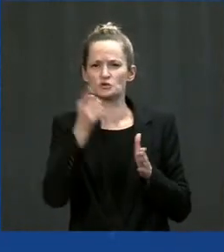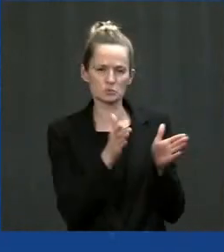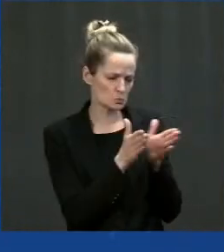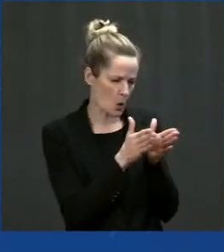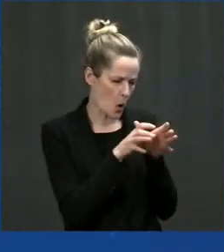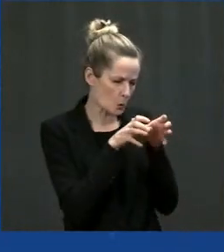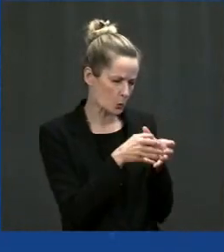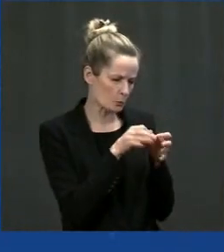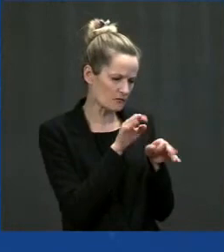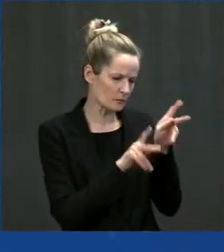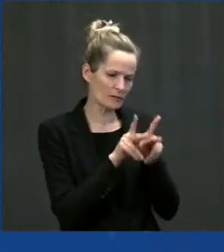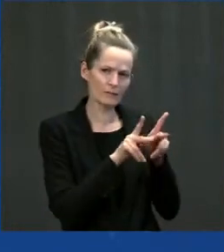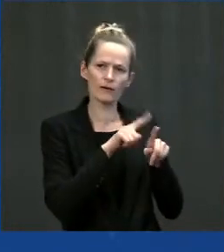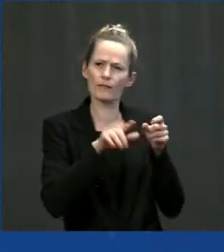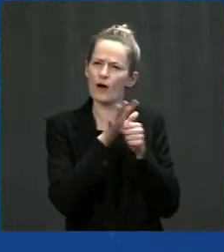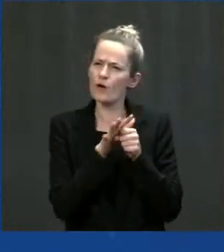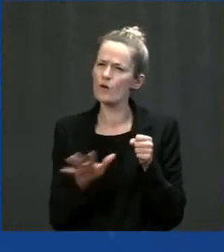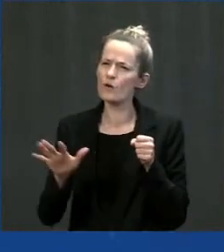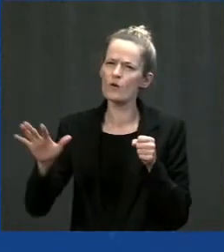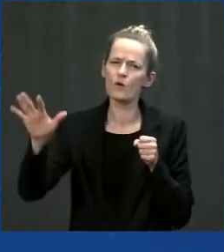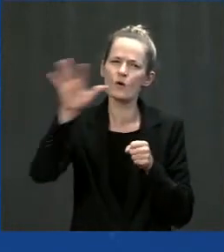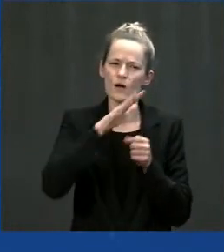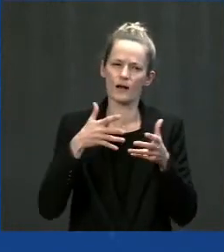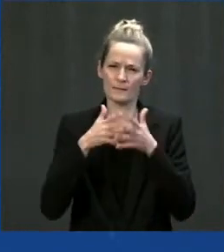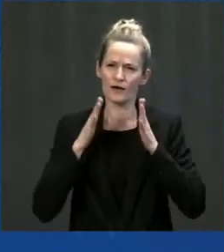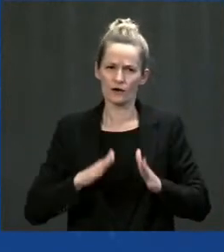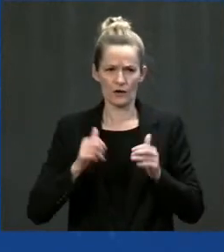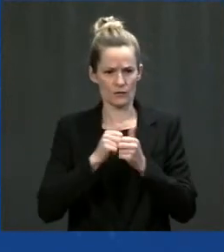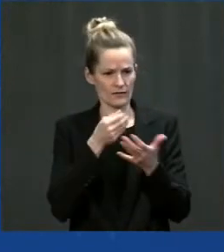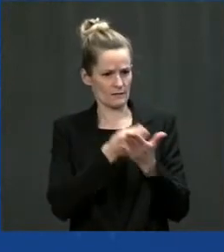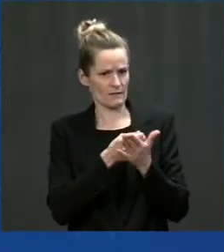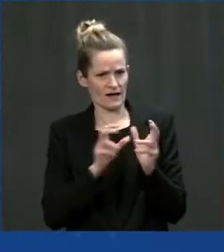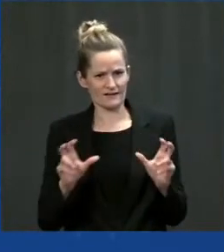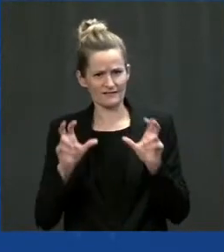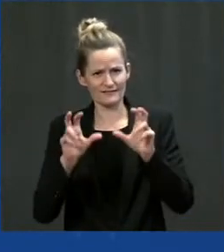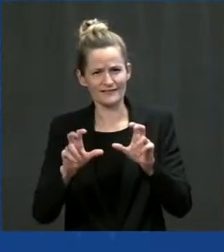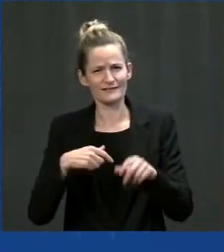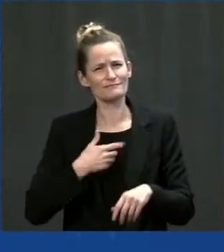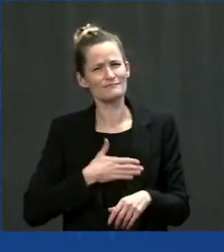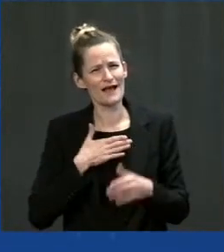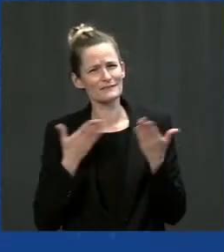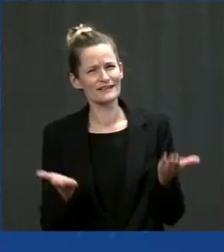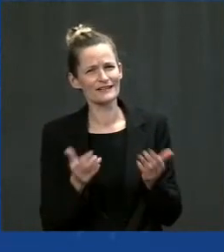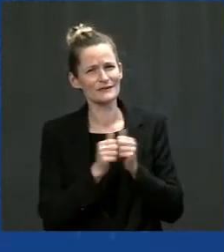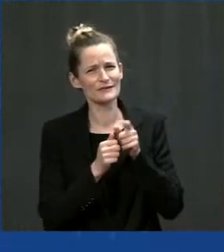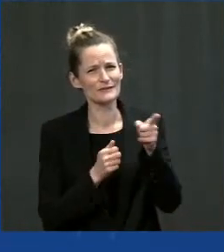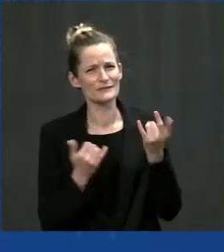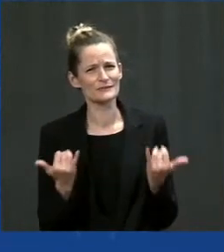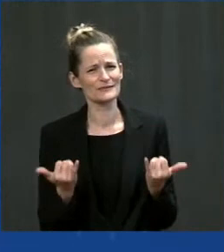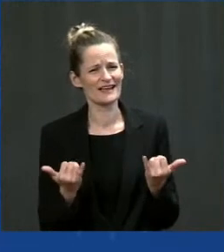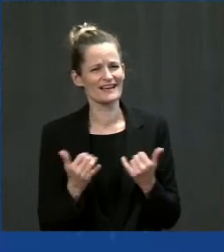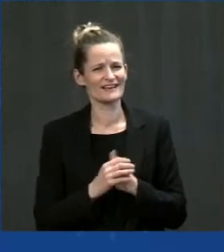when we get this done. And I'm I'm so glad to be with you today. Well, thank you. And by the way, you know, I think